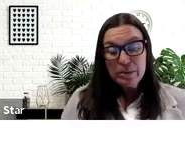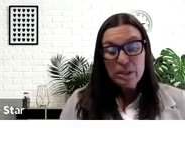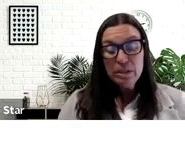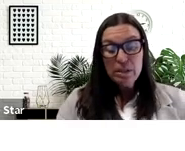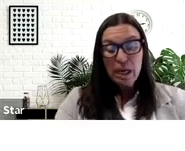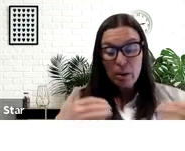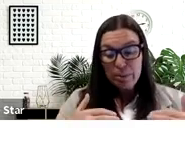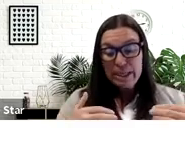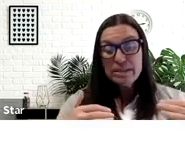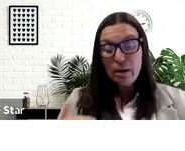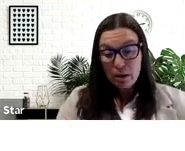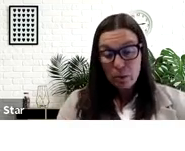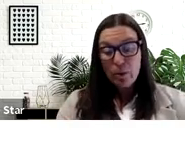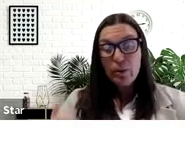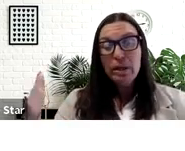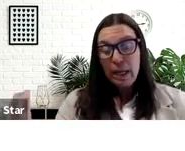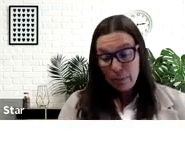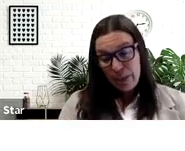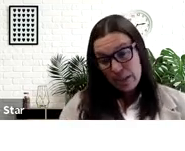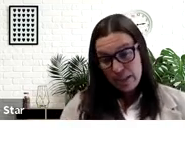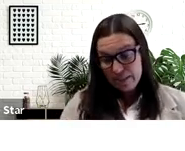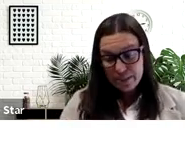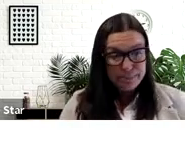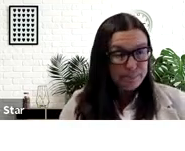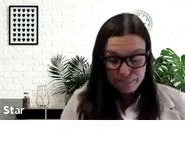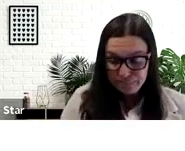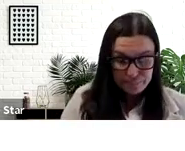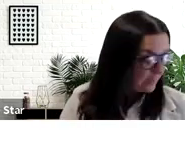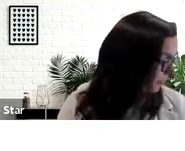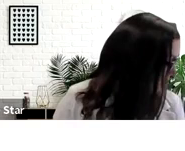about our place, our role, how we exist.